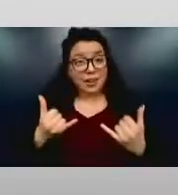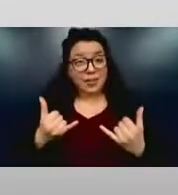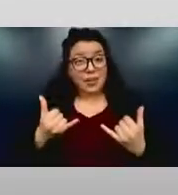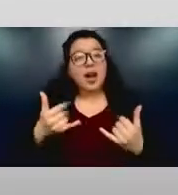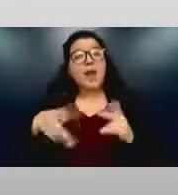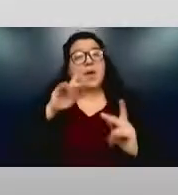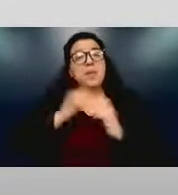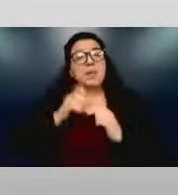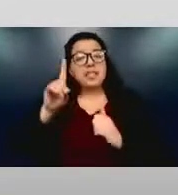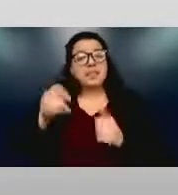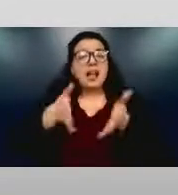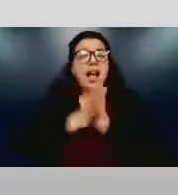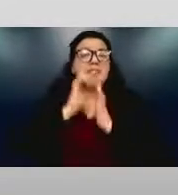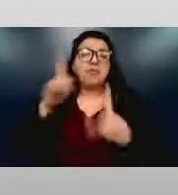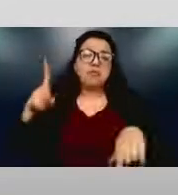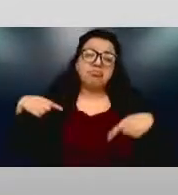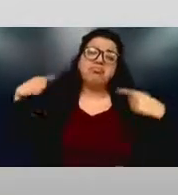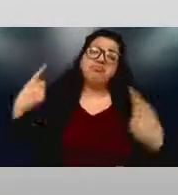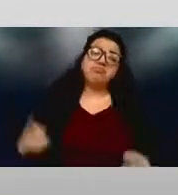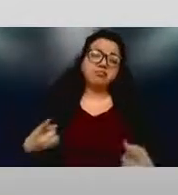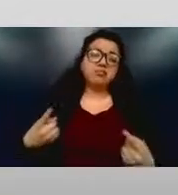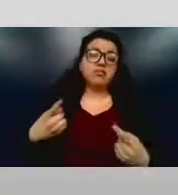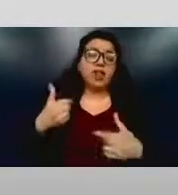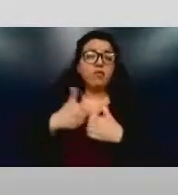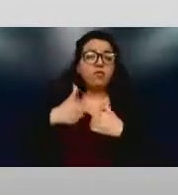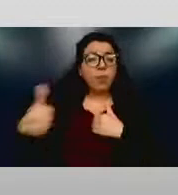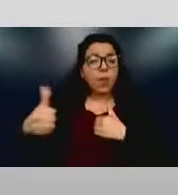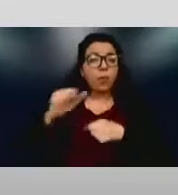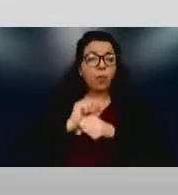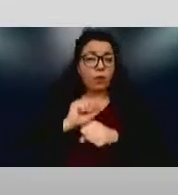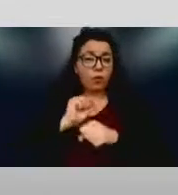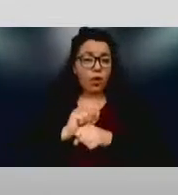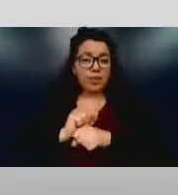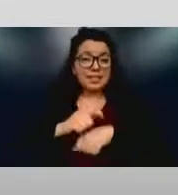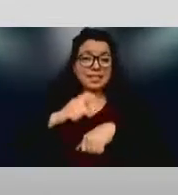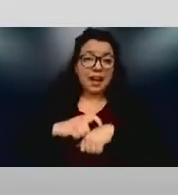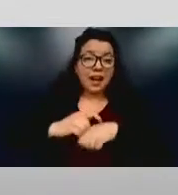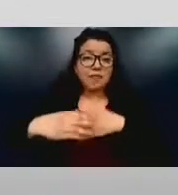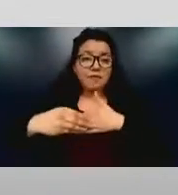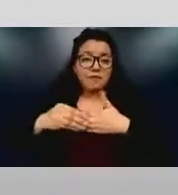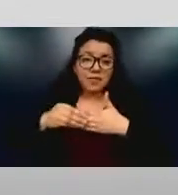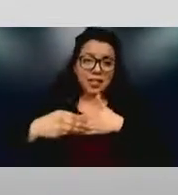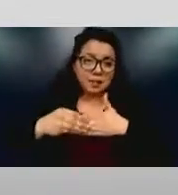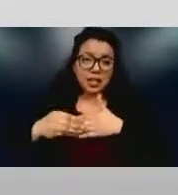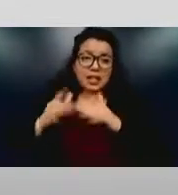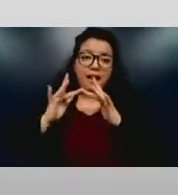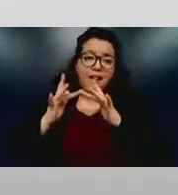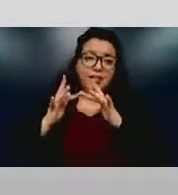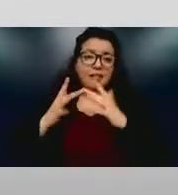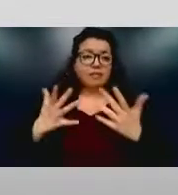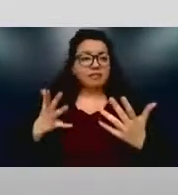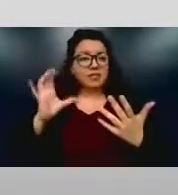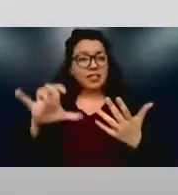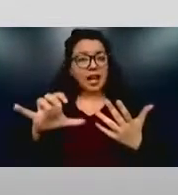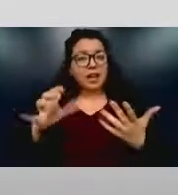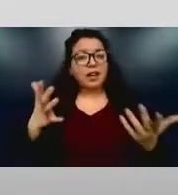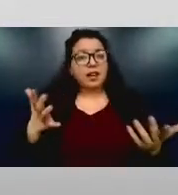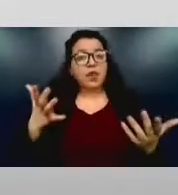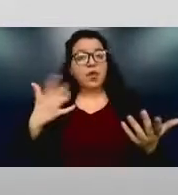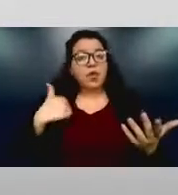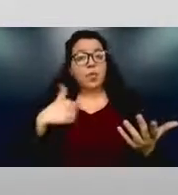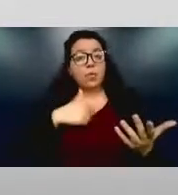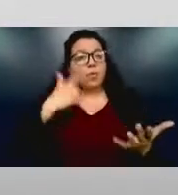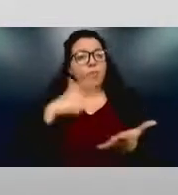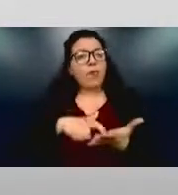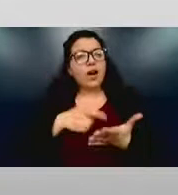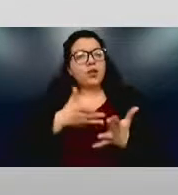work, virtual work, time and flexibility. So these are things that when we realize this is going to benefit all of us, you don't have to think of